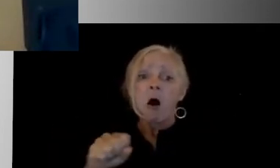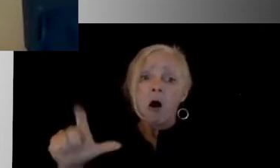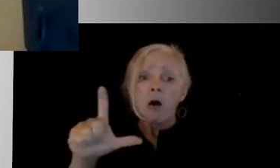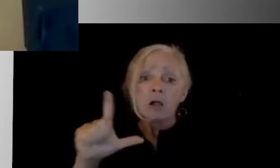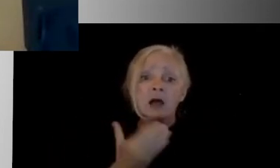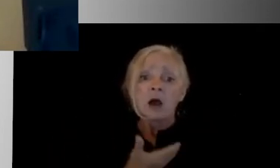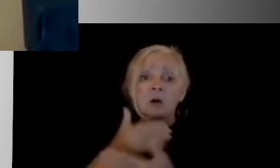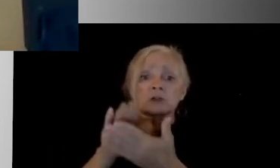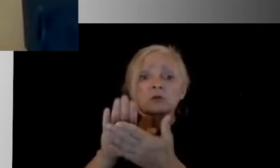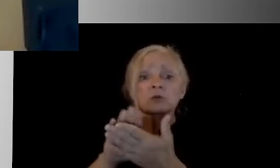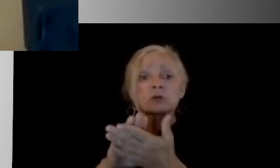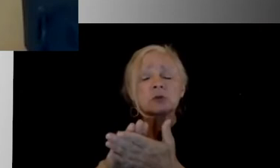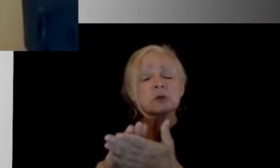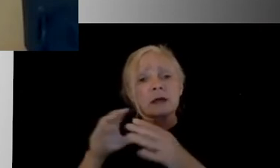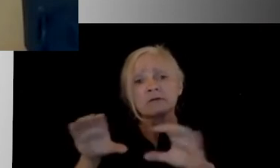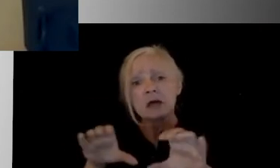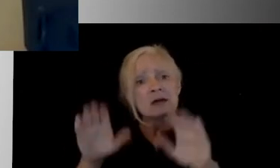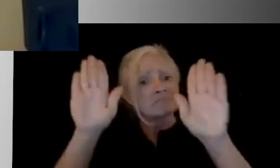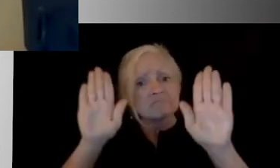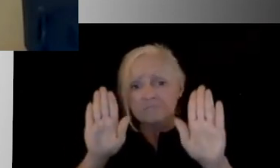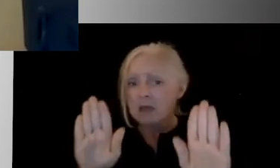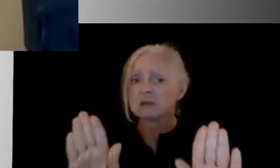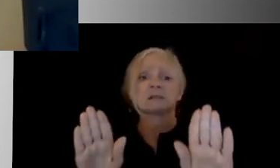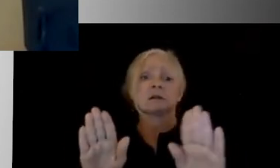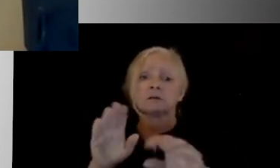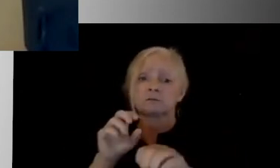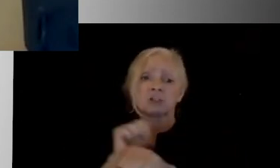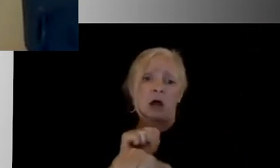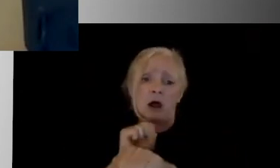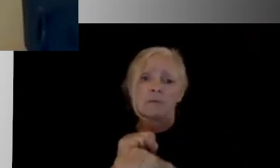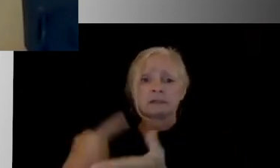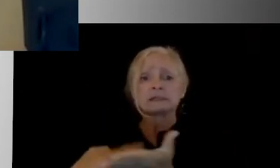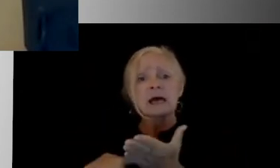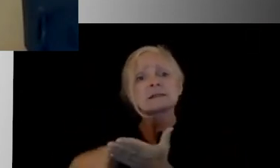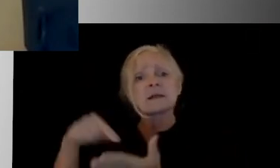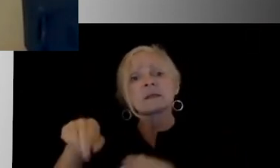have done such an amazing job in discussing this topic. It is a hard one.